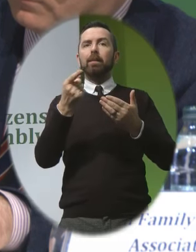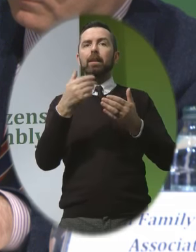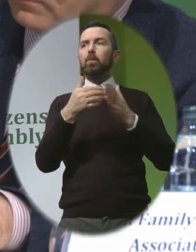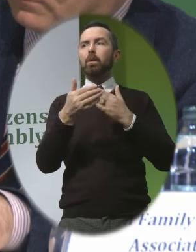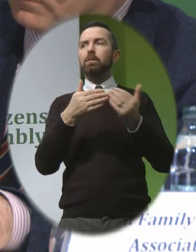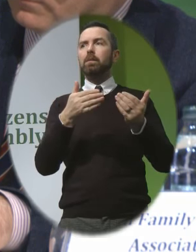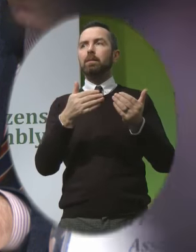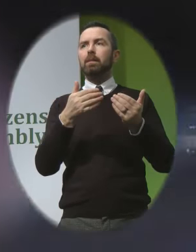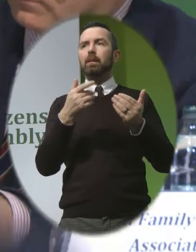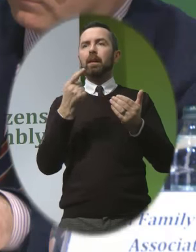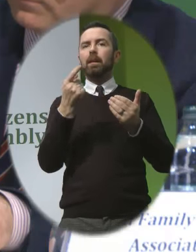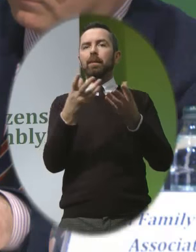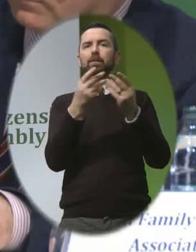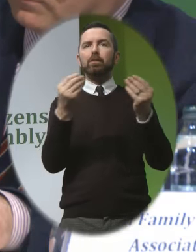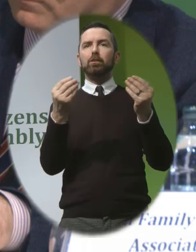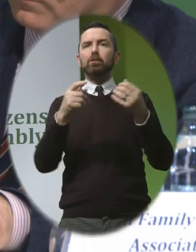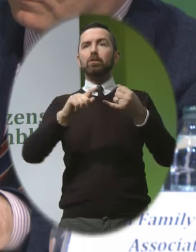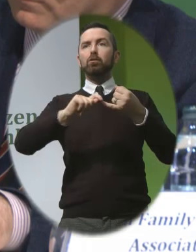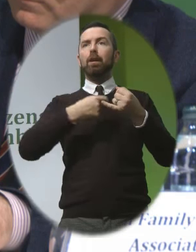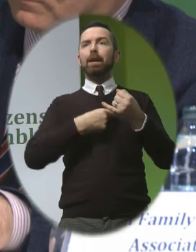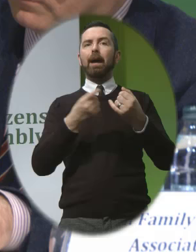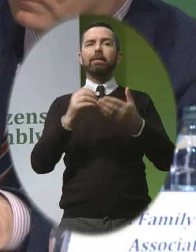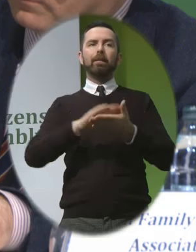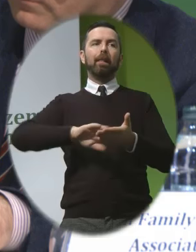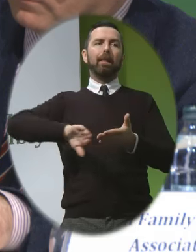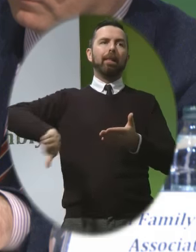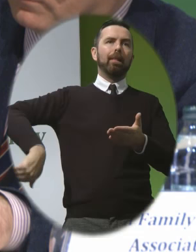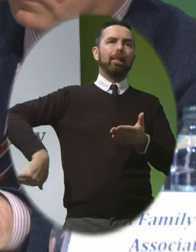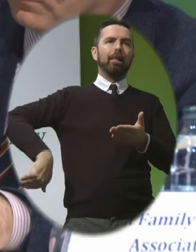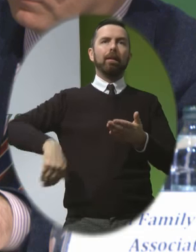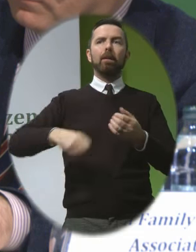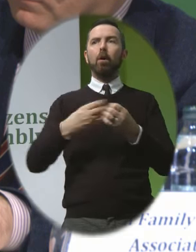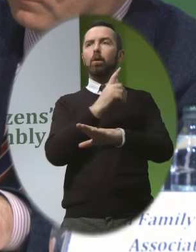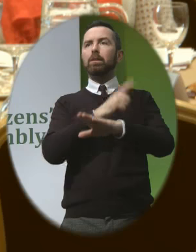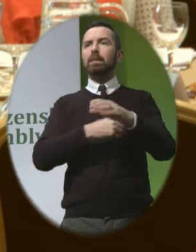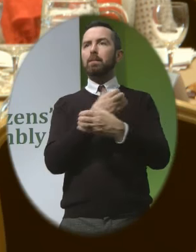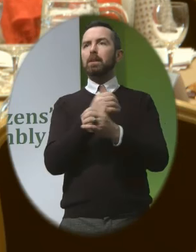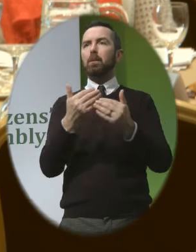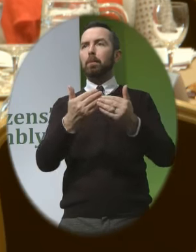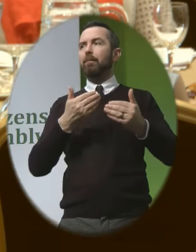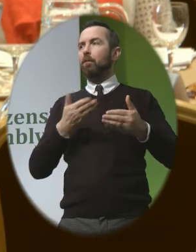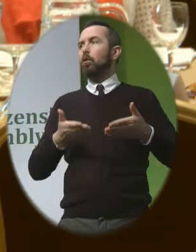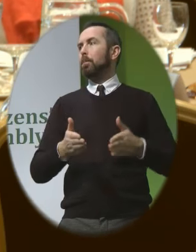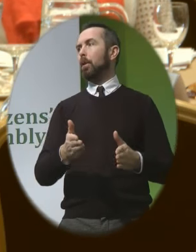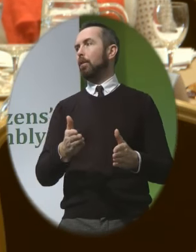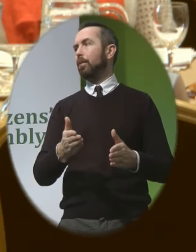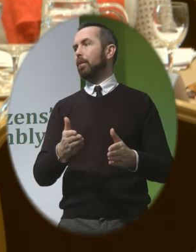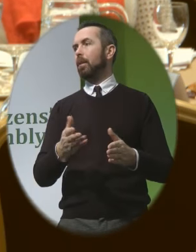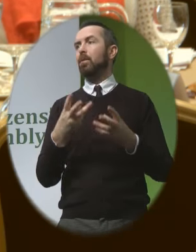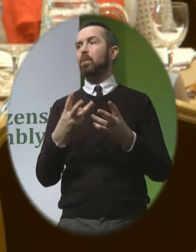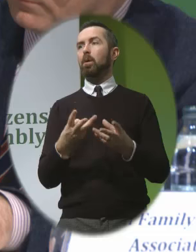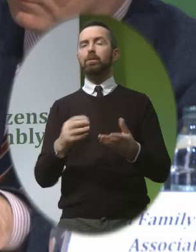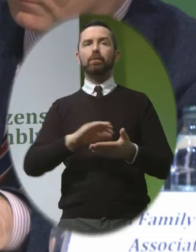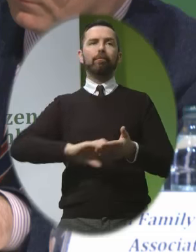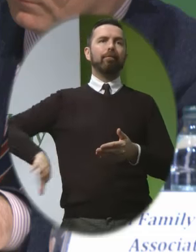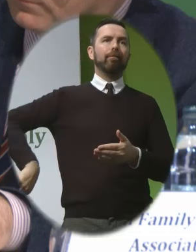the disabled children before birth And that is the thing that Family and